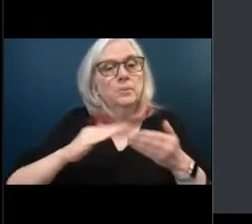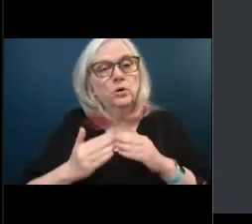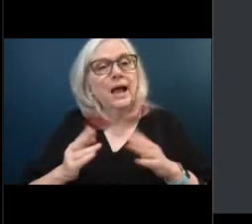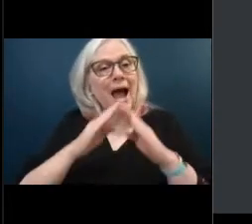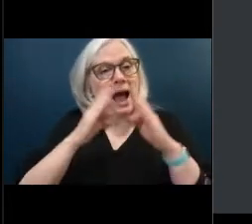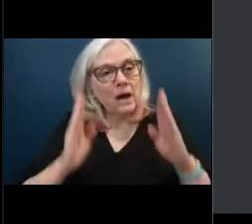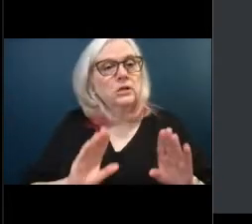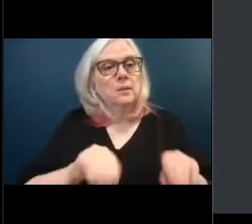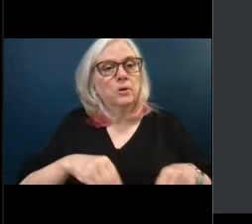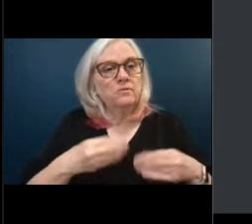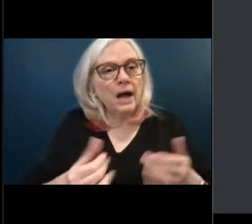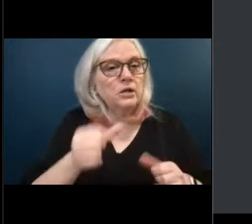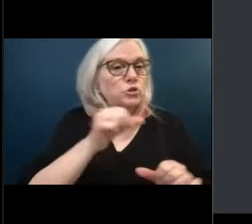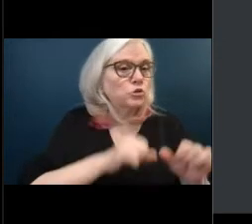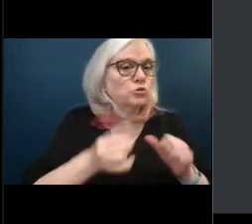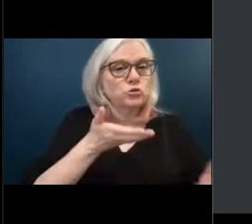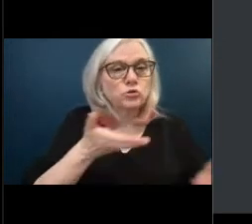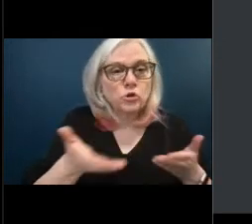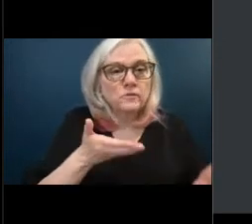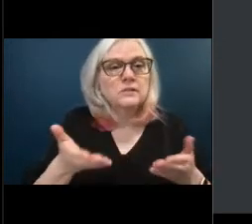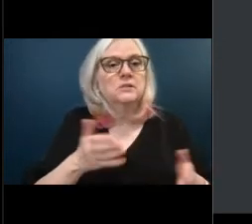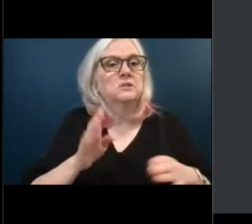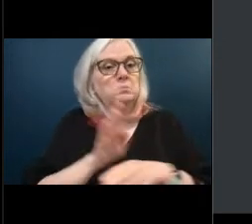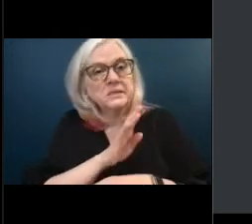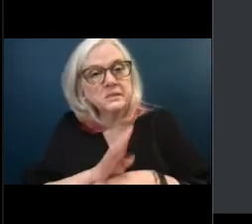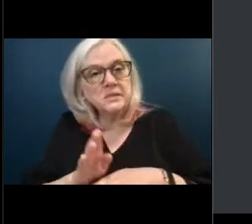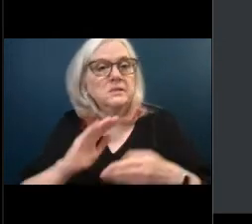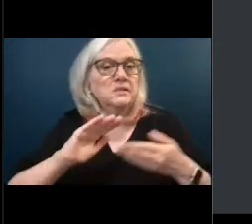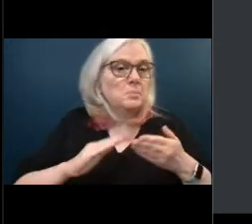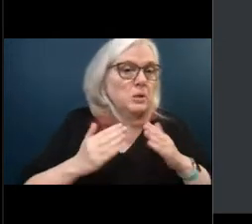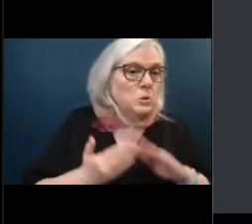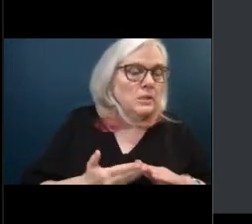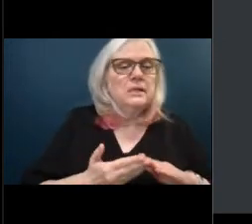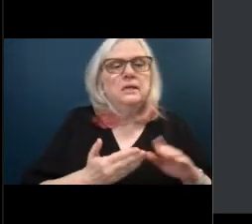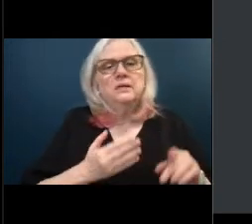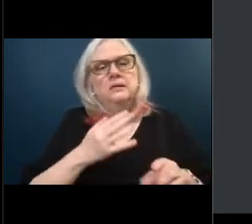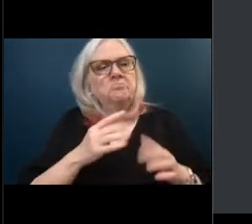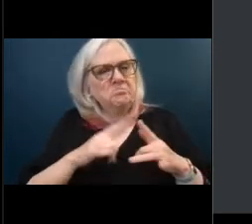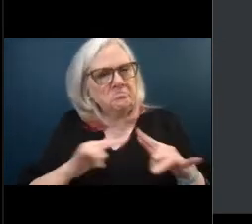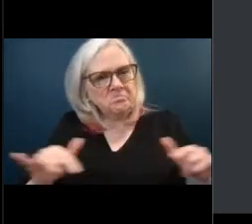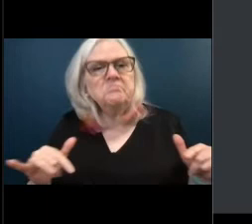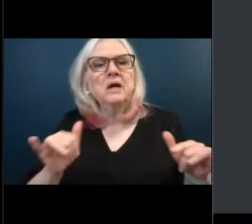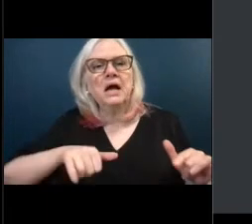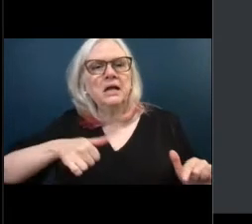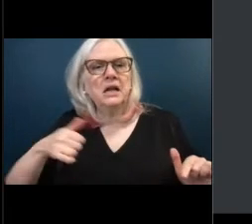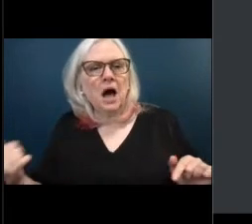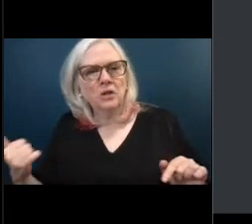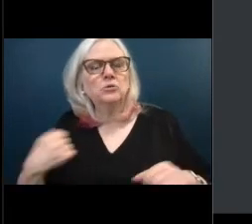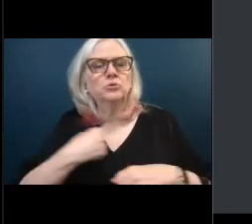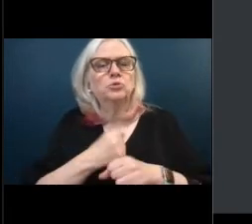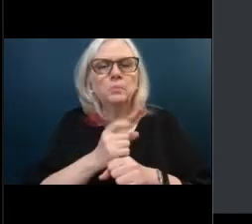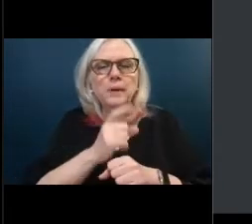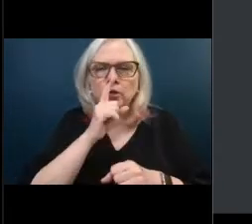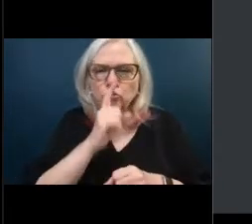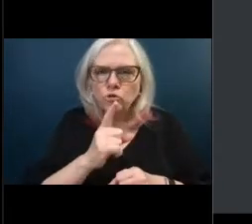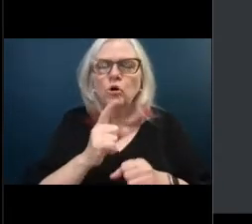others to enhance a commitment to successful communal actions to increase the prospects of ensuring affordable housing